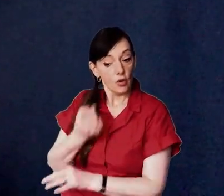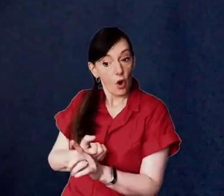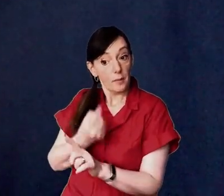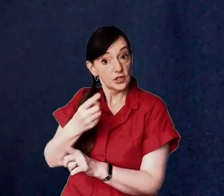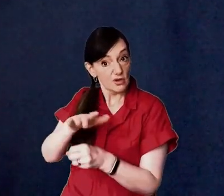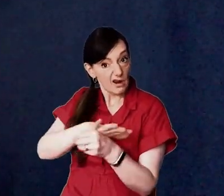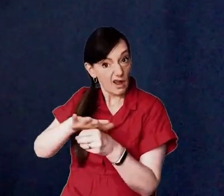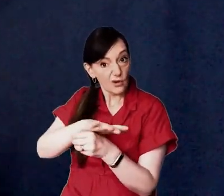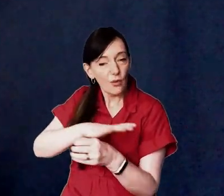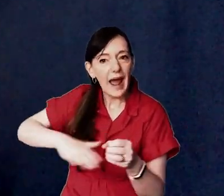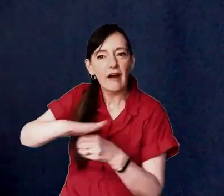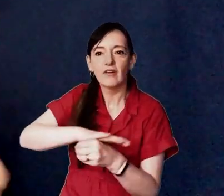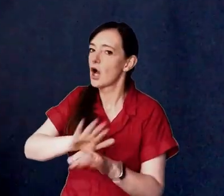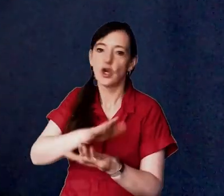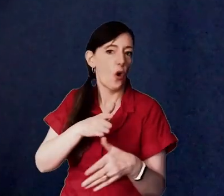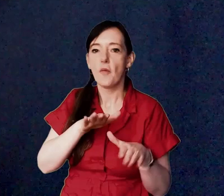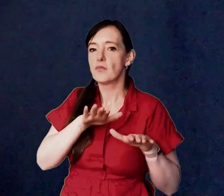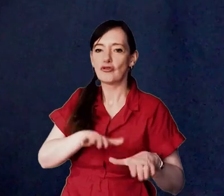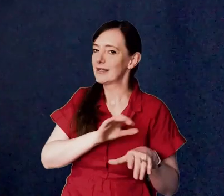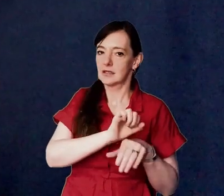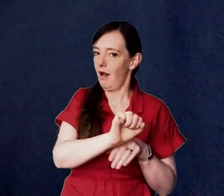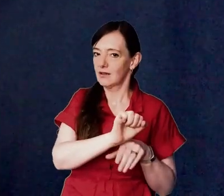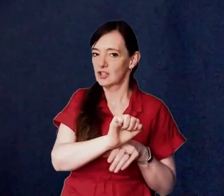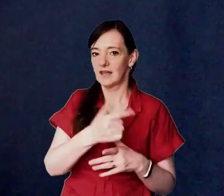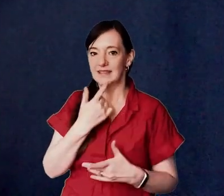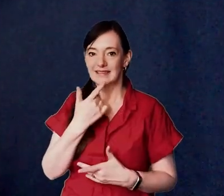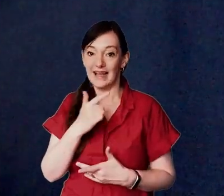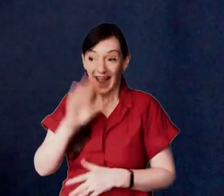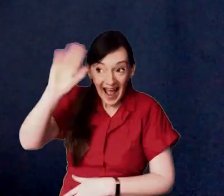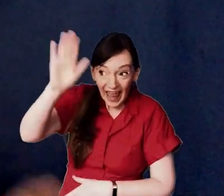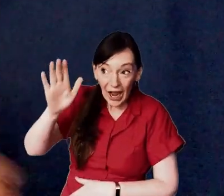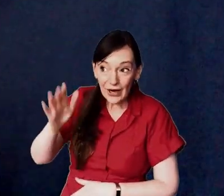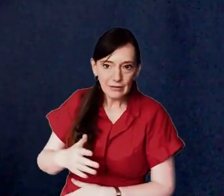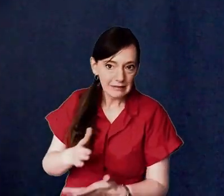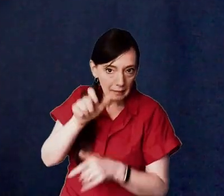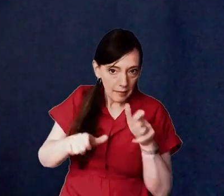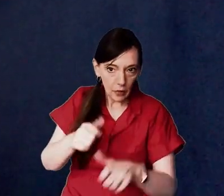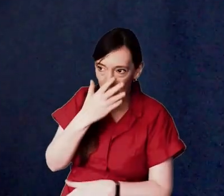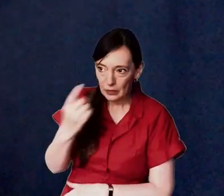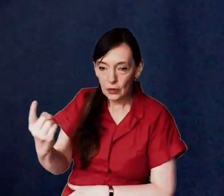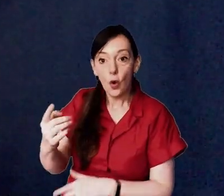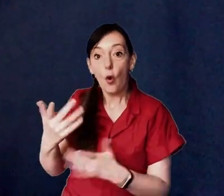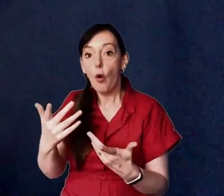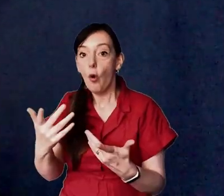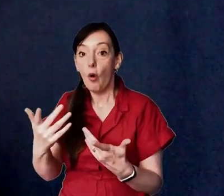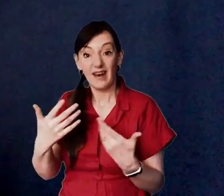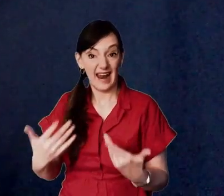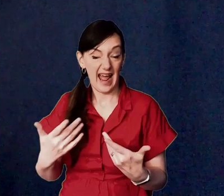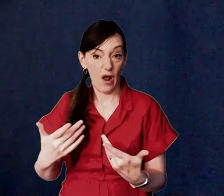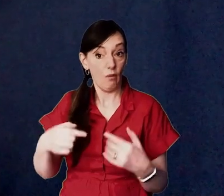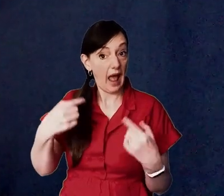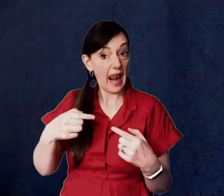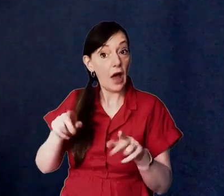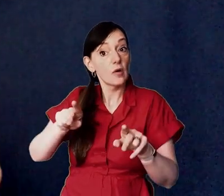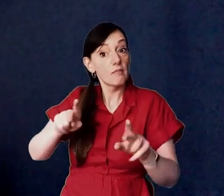right there in your community be very non-british and say hello to people you meet invite neighbors around uh for a barbecue now that's